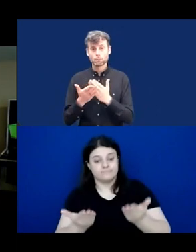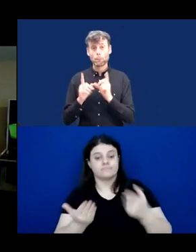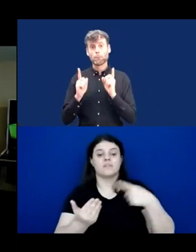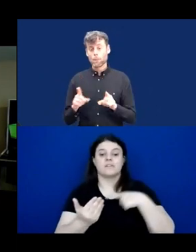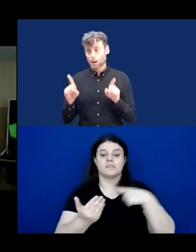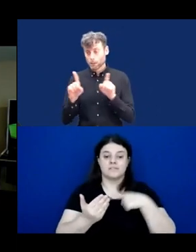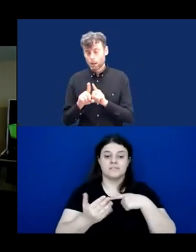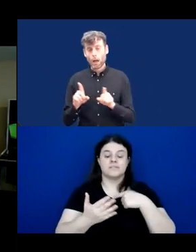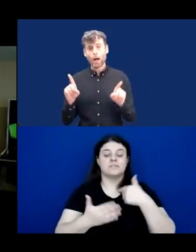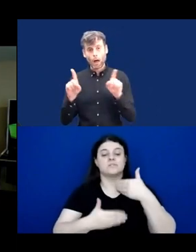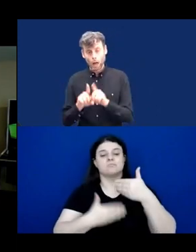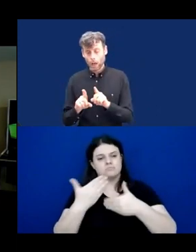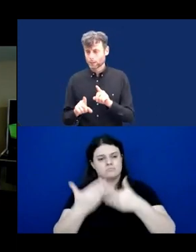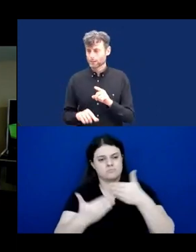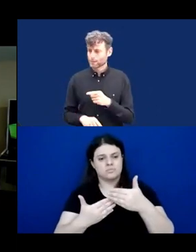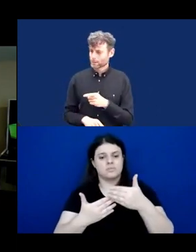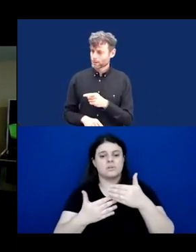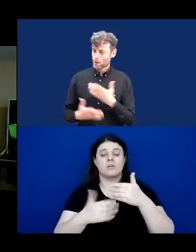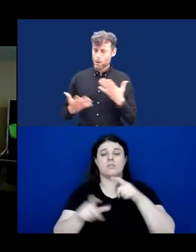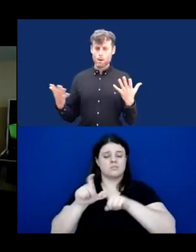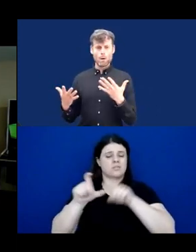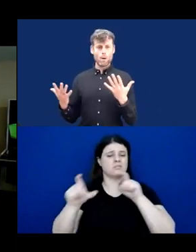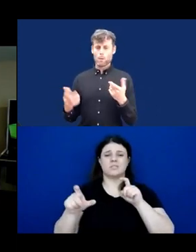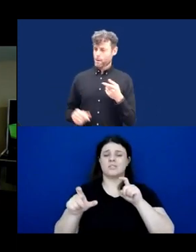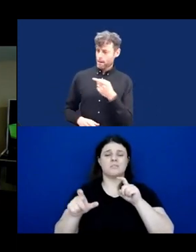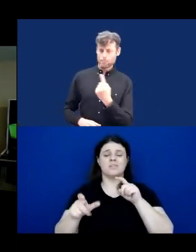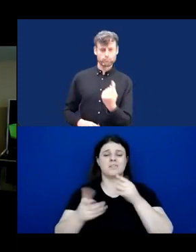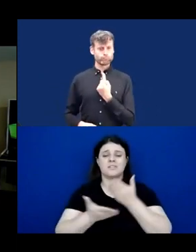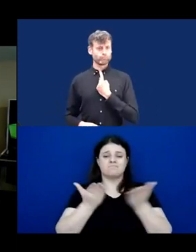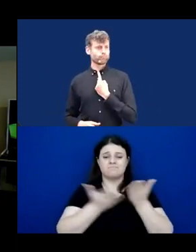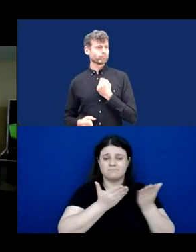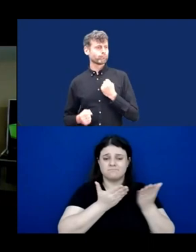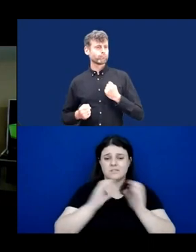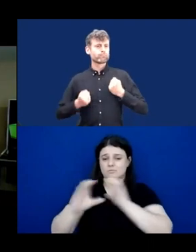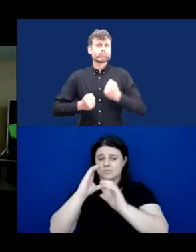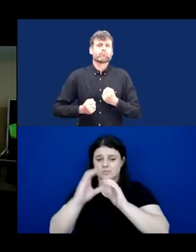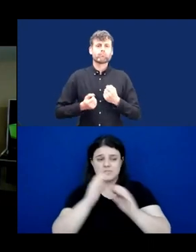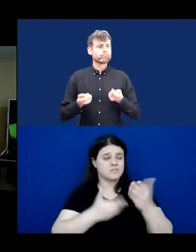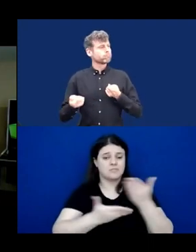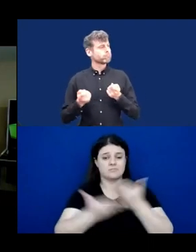our own autonomy and our own direct connection and communication with one another in the community.